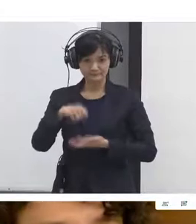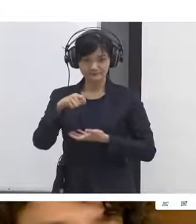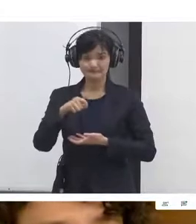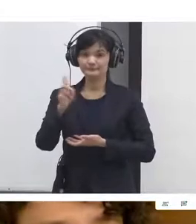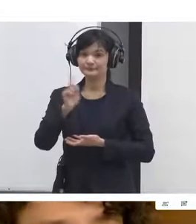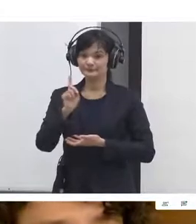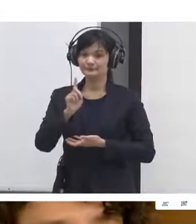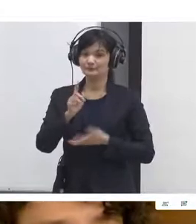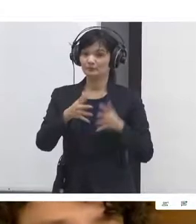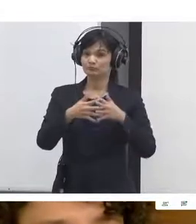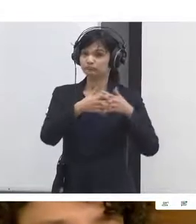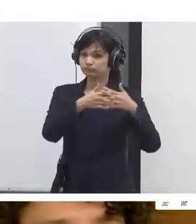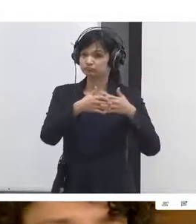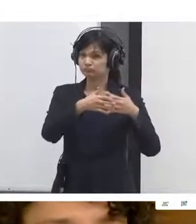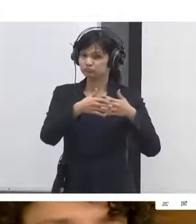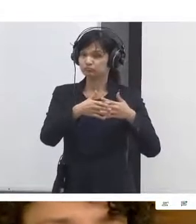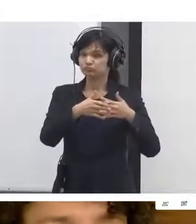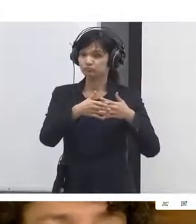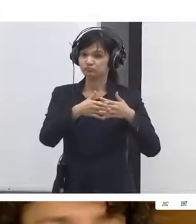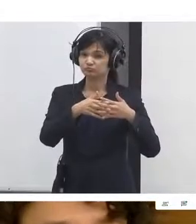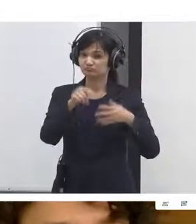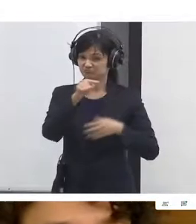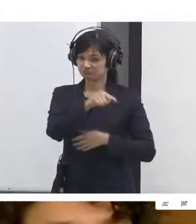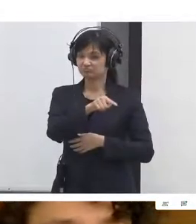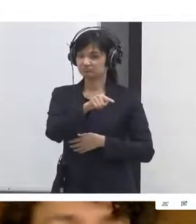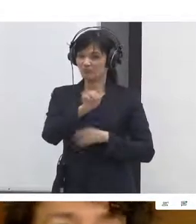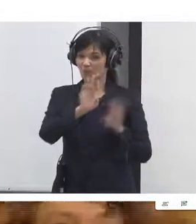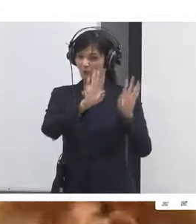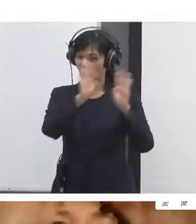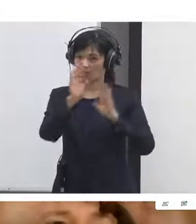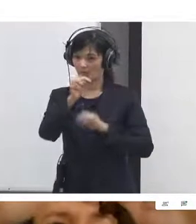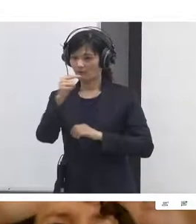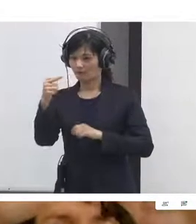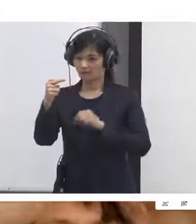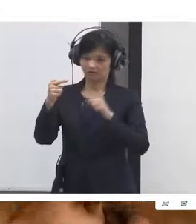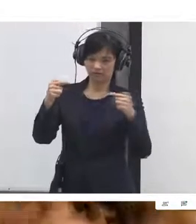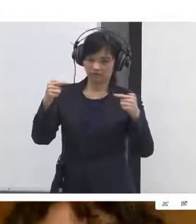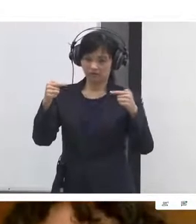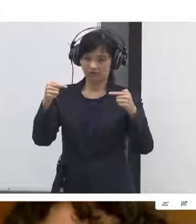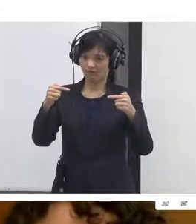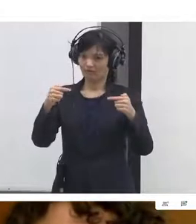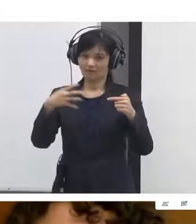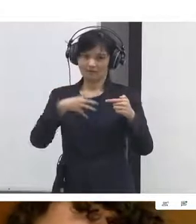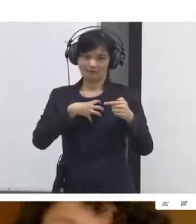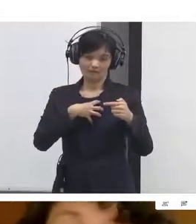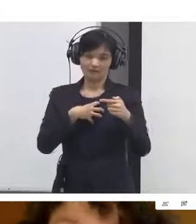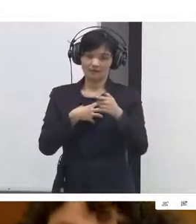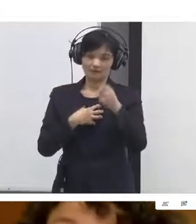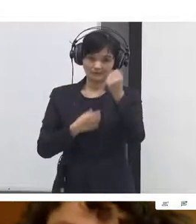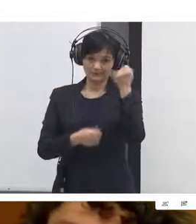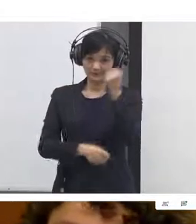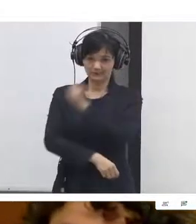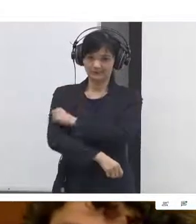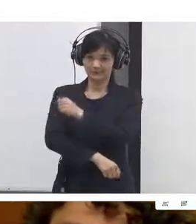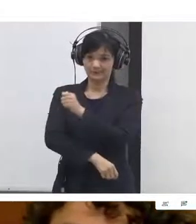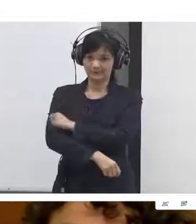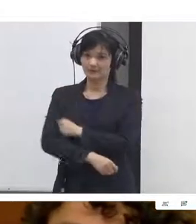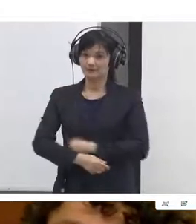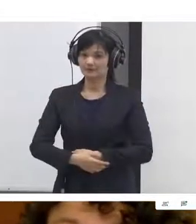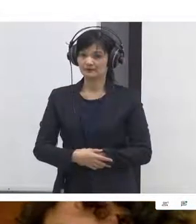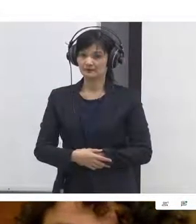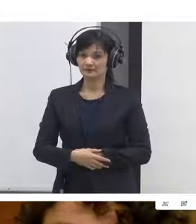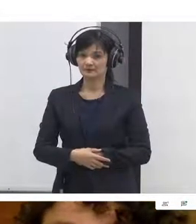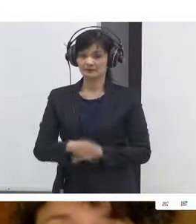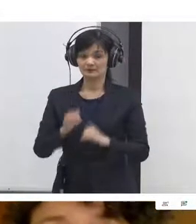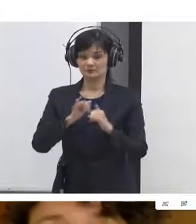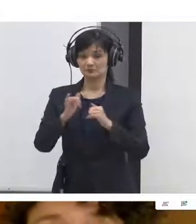exhausting and it's driving participation downward now maybe not in our last election